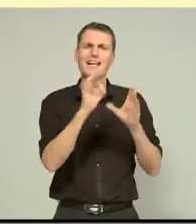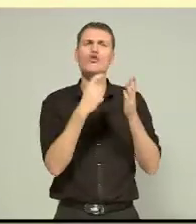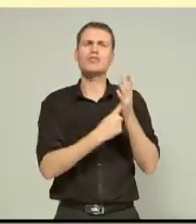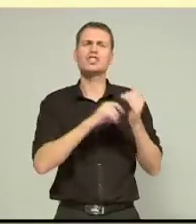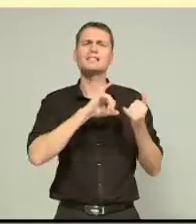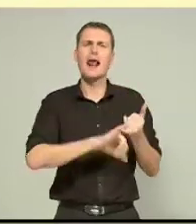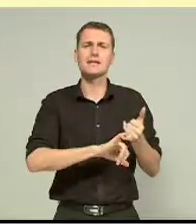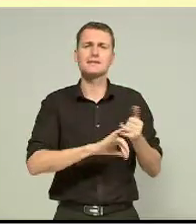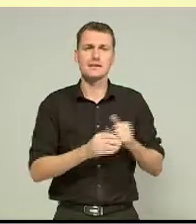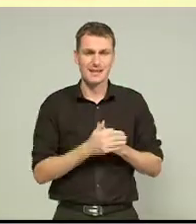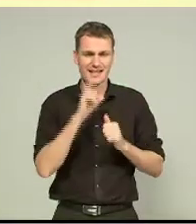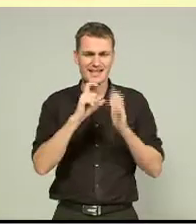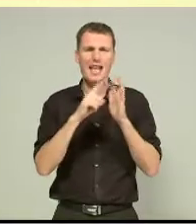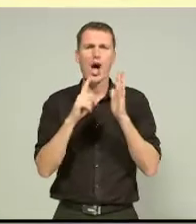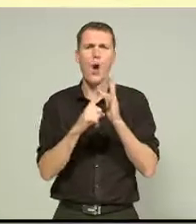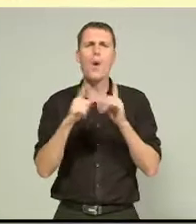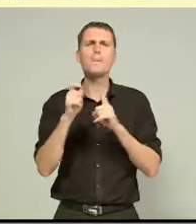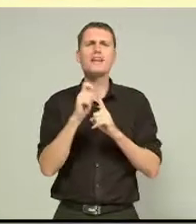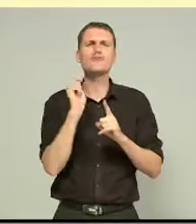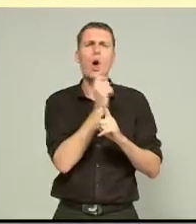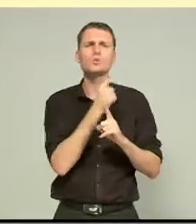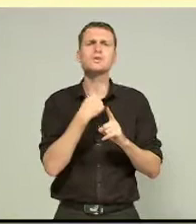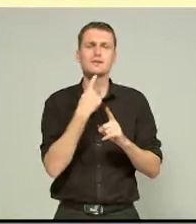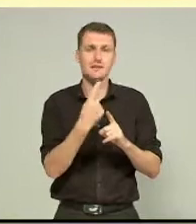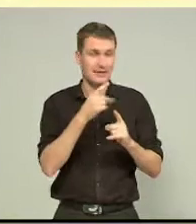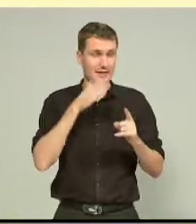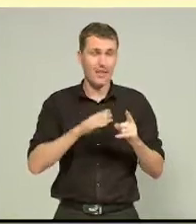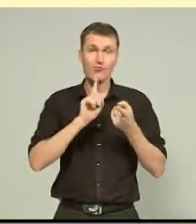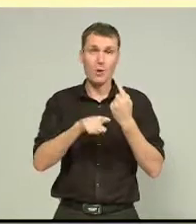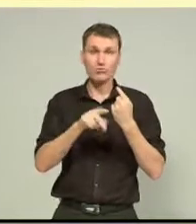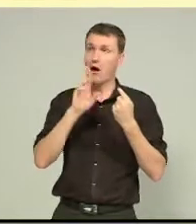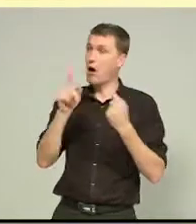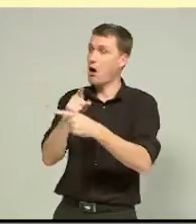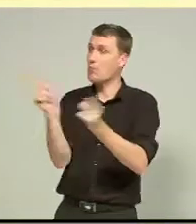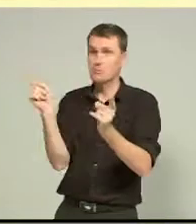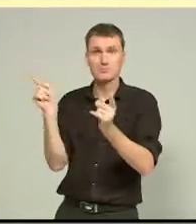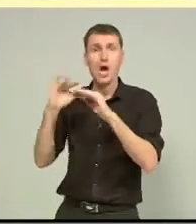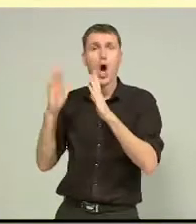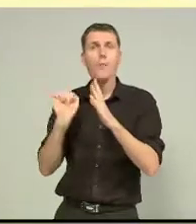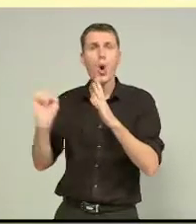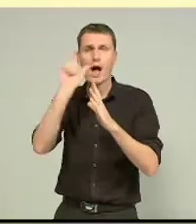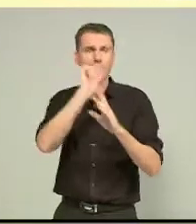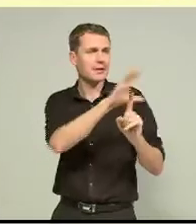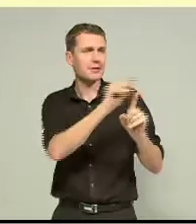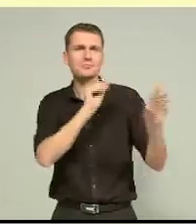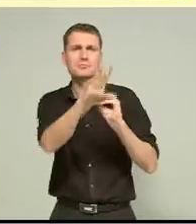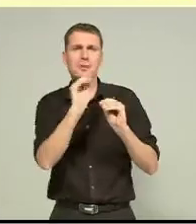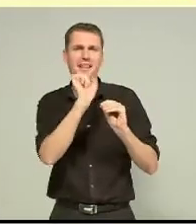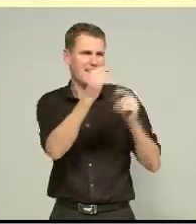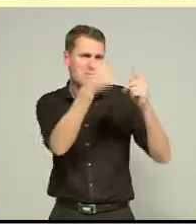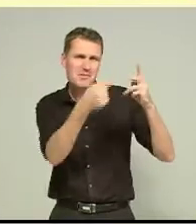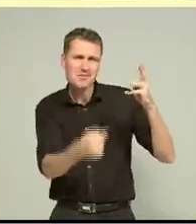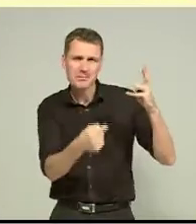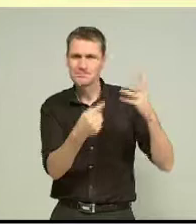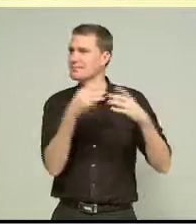Peter Rose says Southern Response hope to inspire potential homeowners to implement some of the specially made features into their own